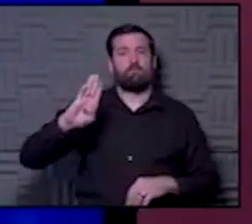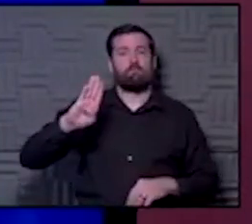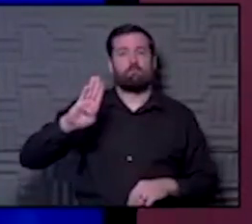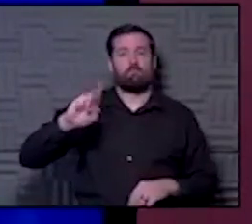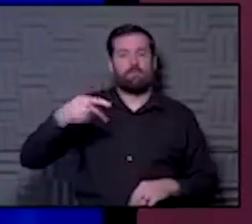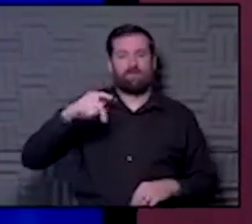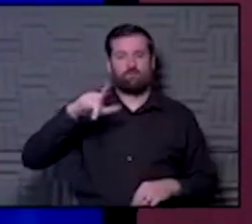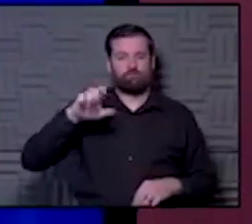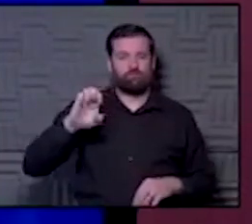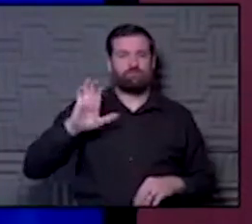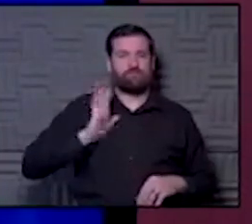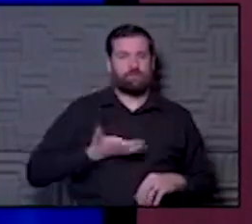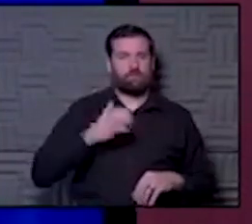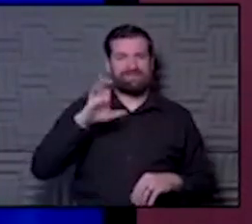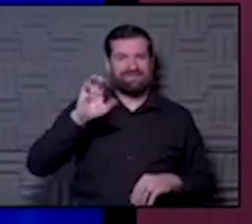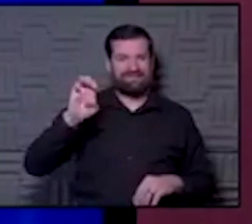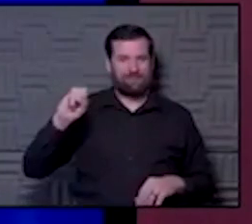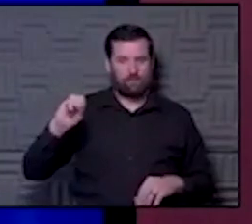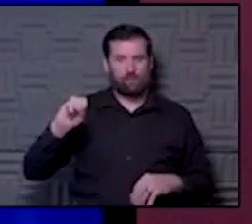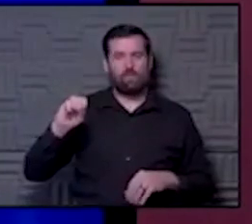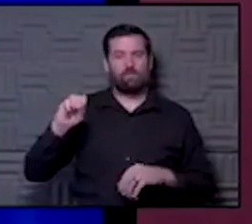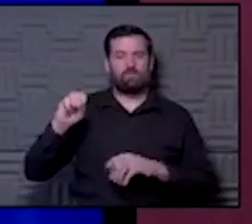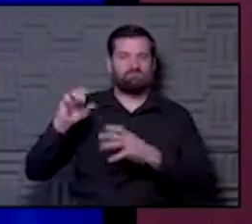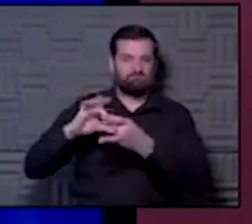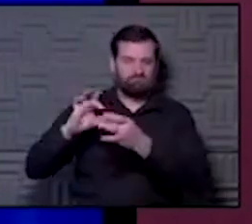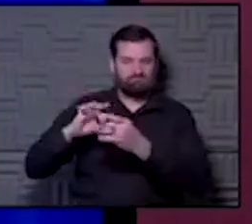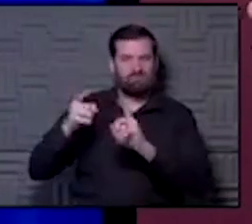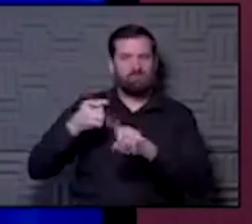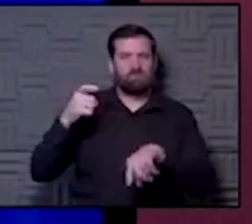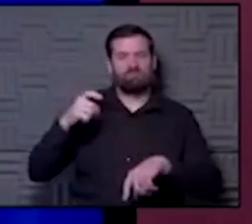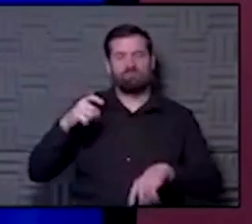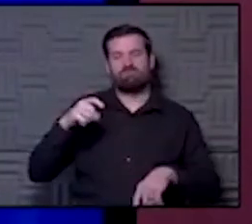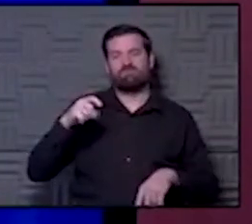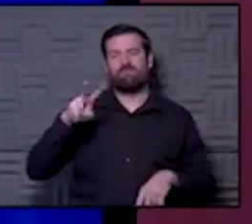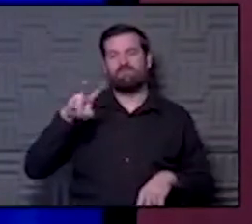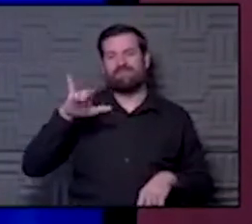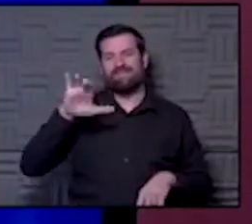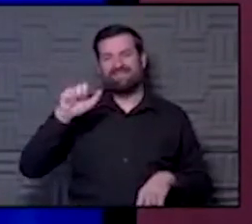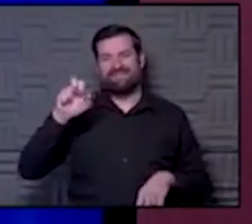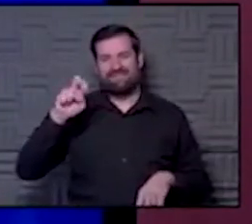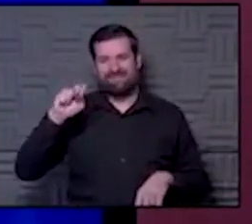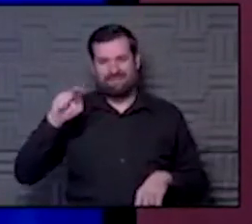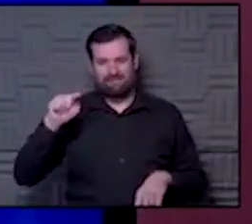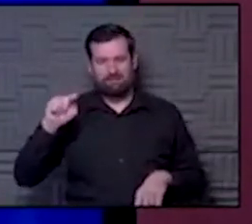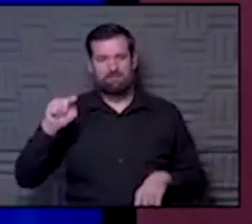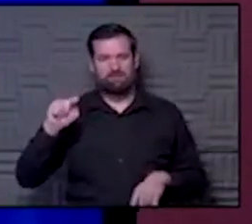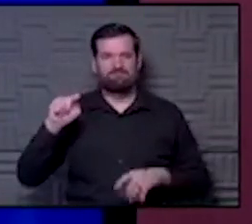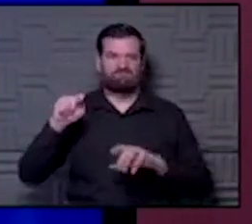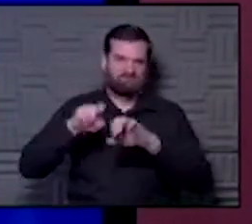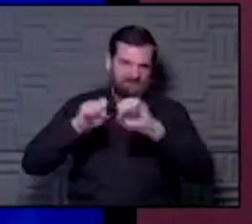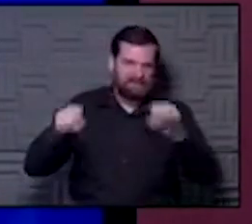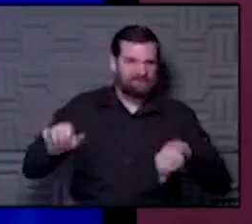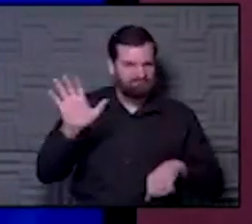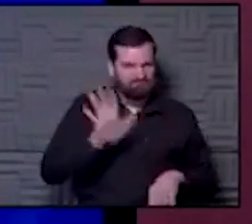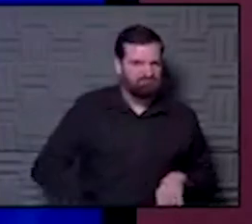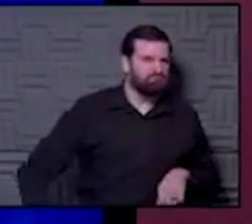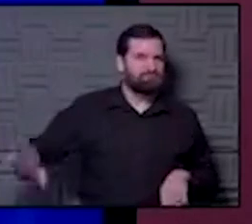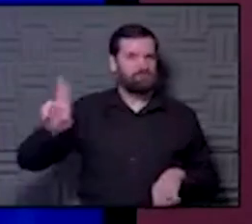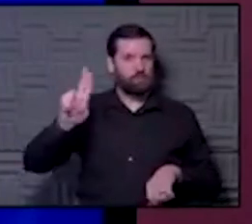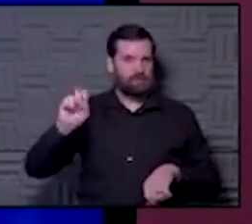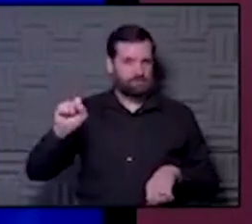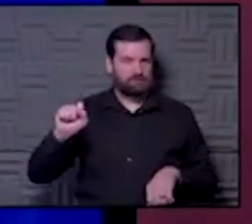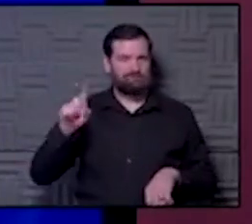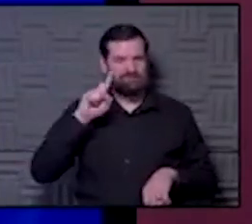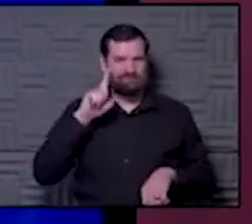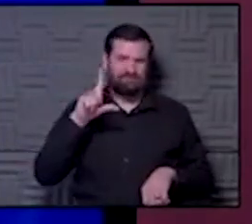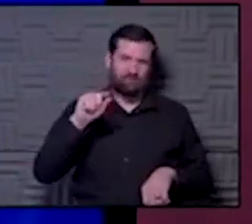a document that came from Vizient, a big consortium of healthcare systems around the United States. And I